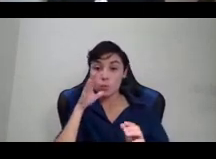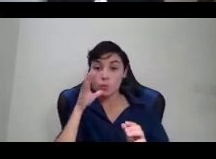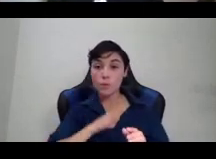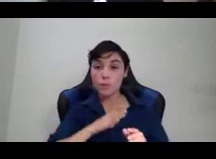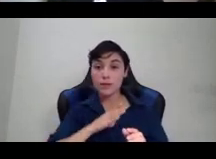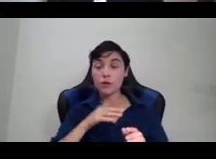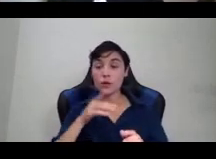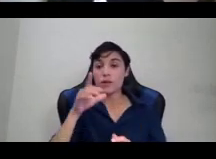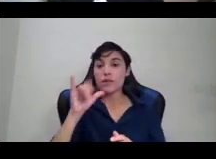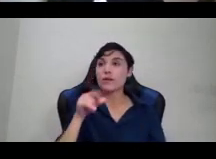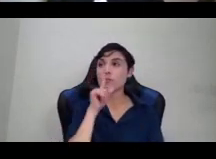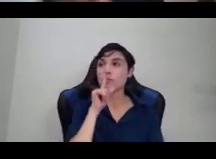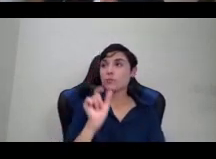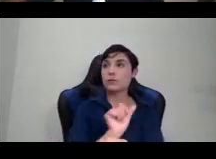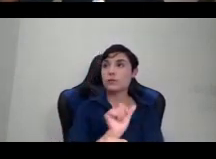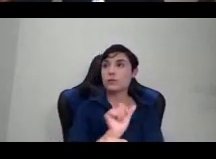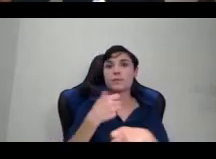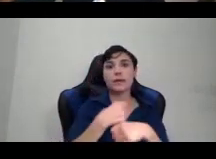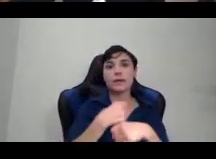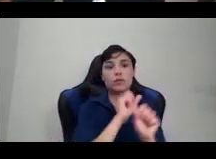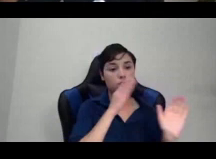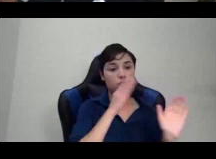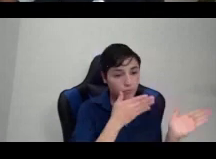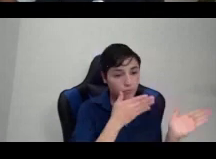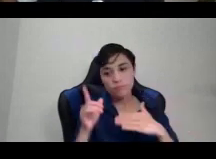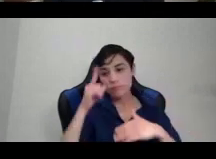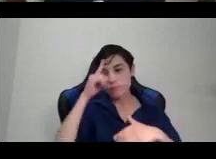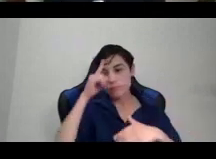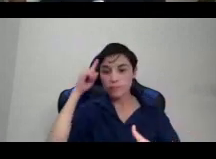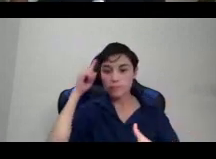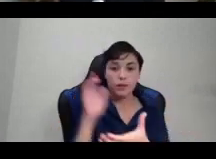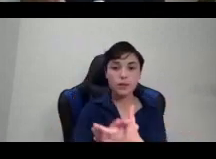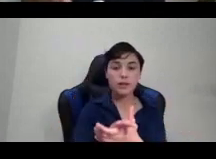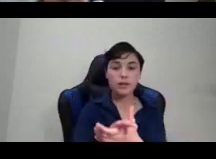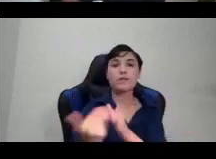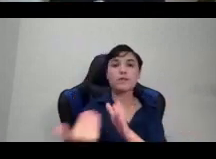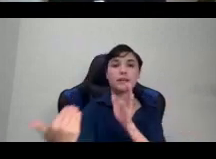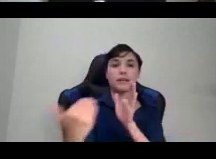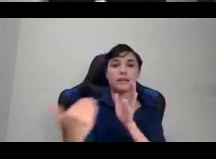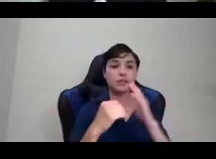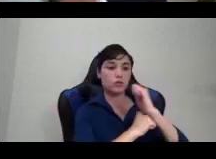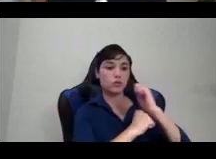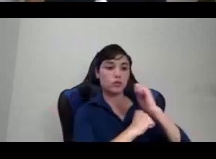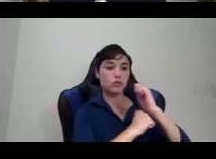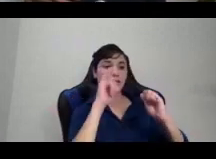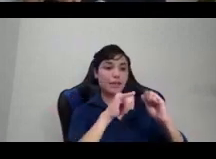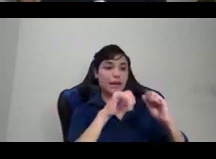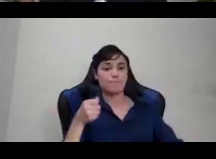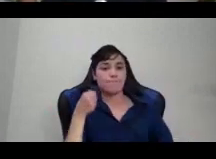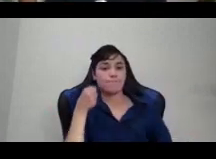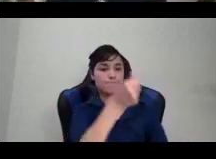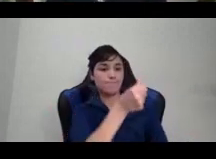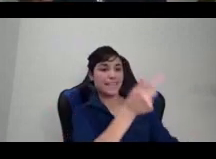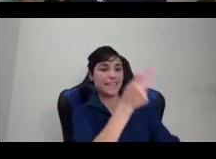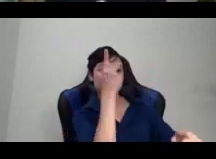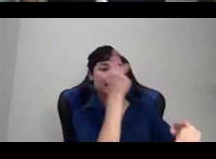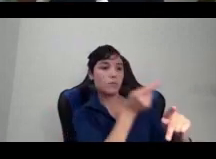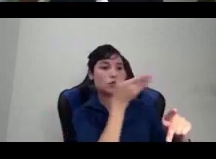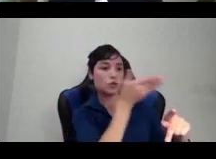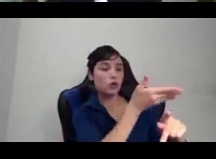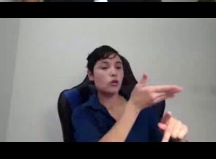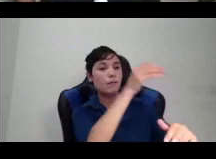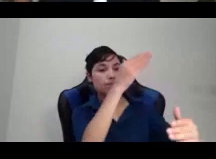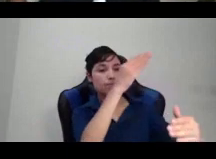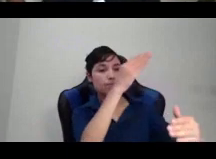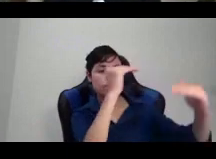against a, against the structures that sought to keep her at the bottom of society, that sought to keep her and her community and her